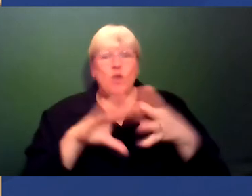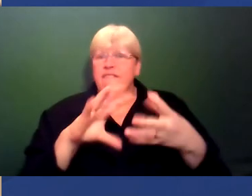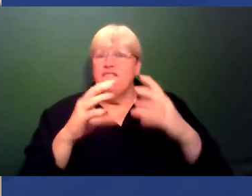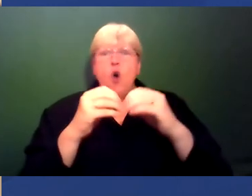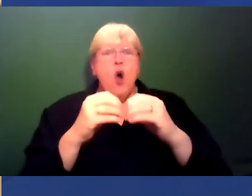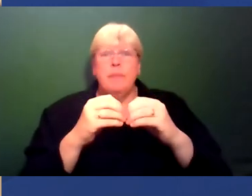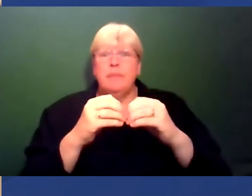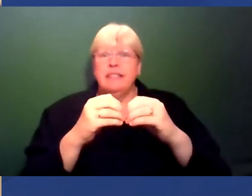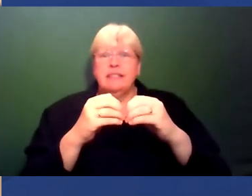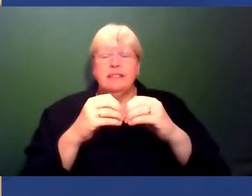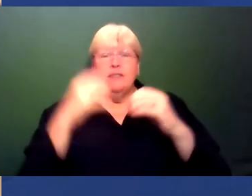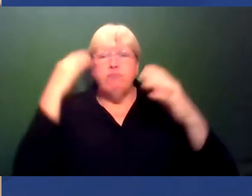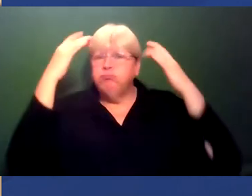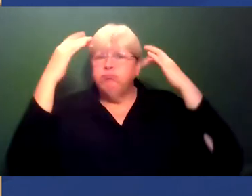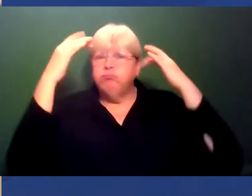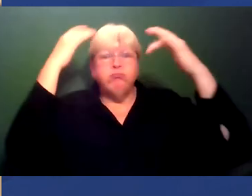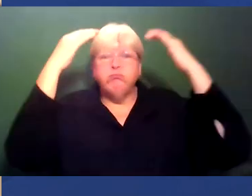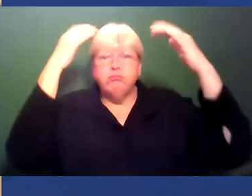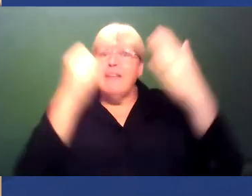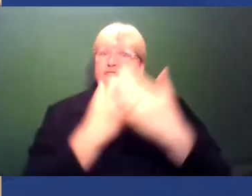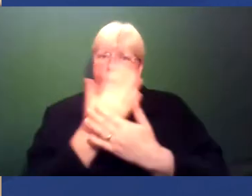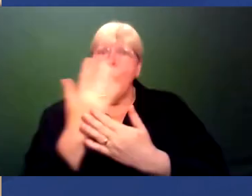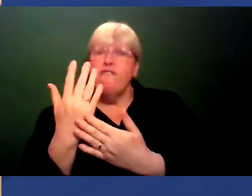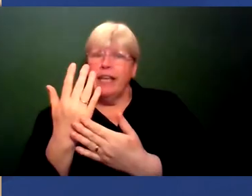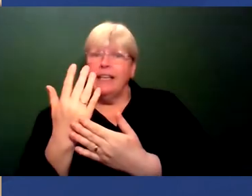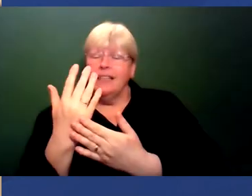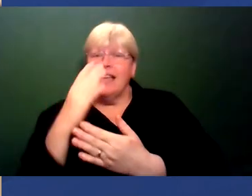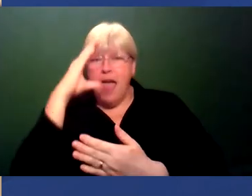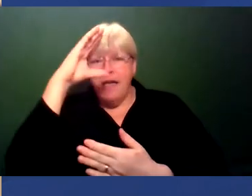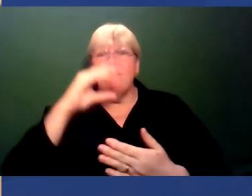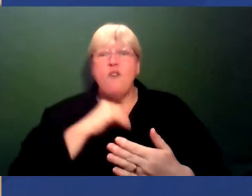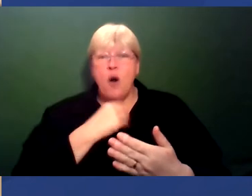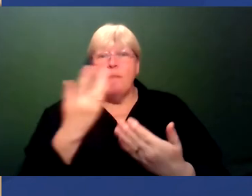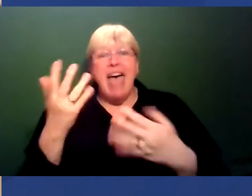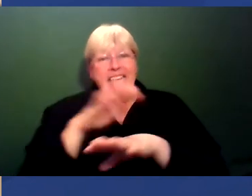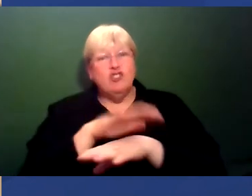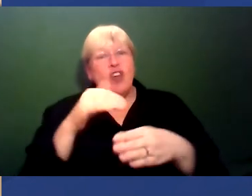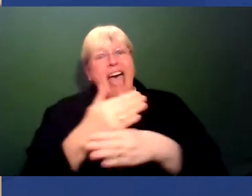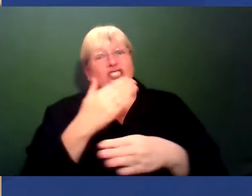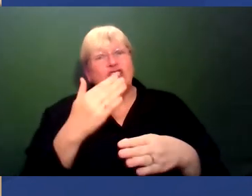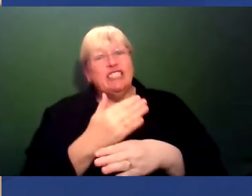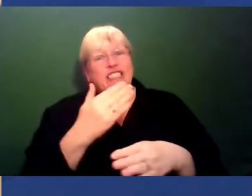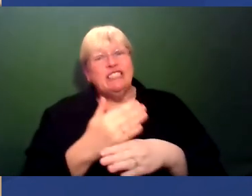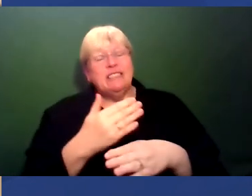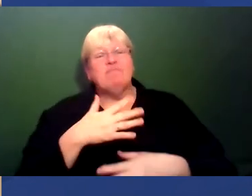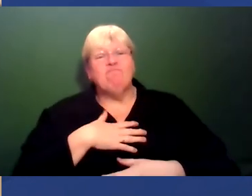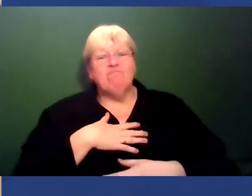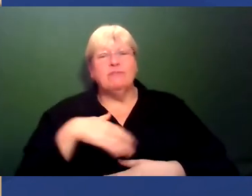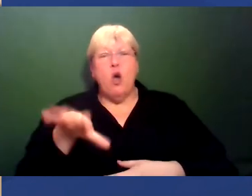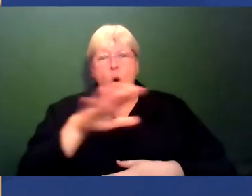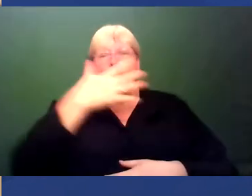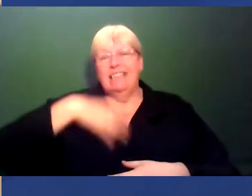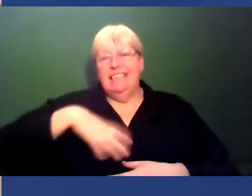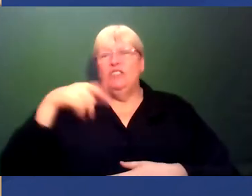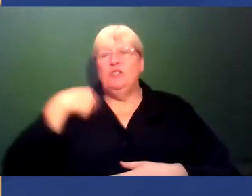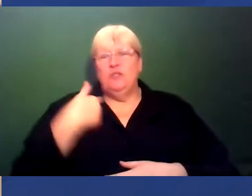static thoughts either they are evolving and they are informed by these sorts of interactions I think you know I think that's something we all need to kind of